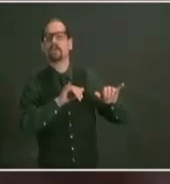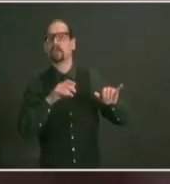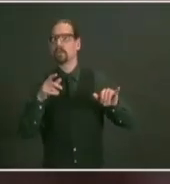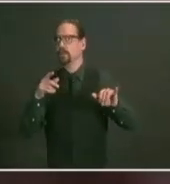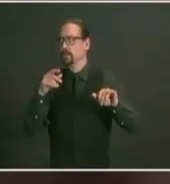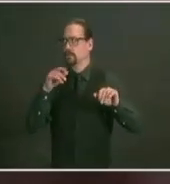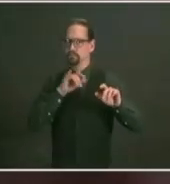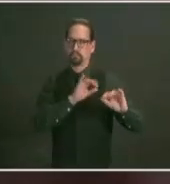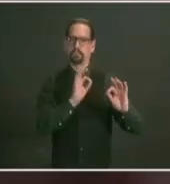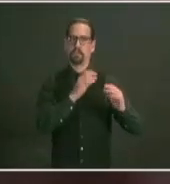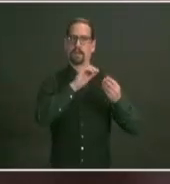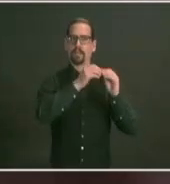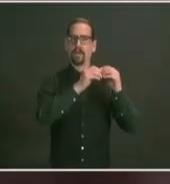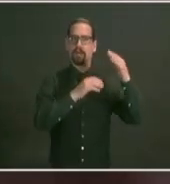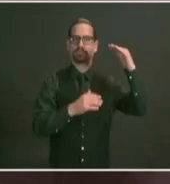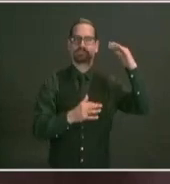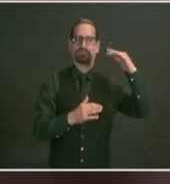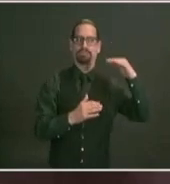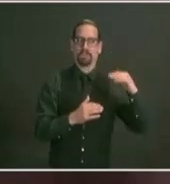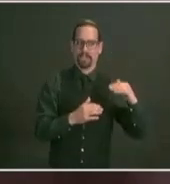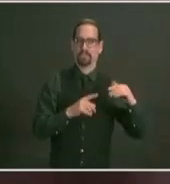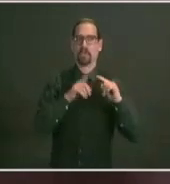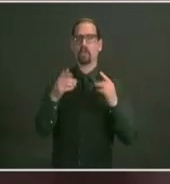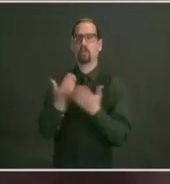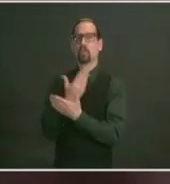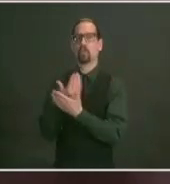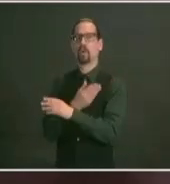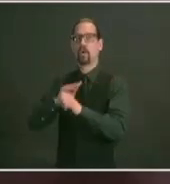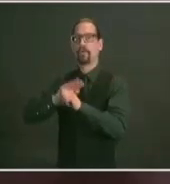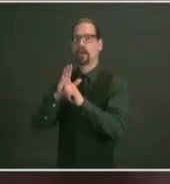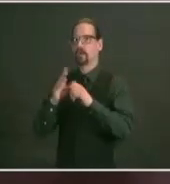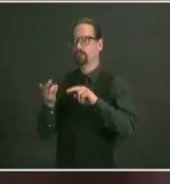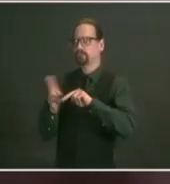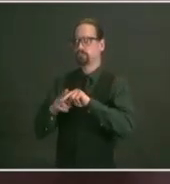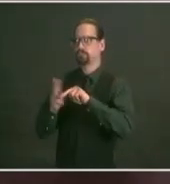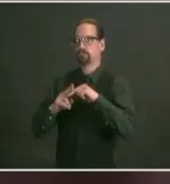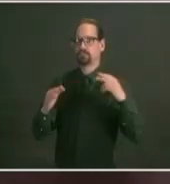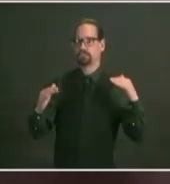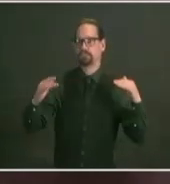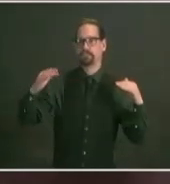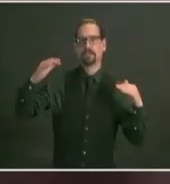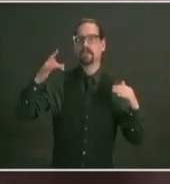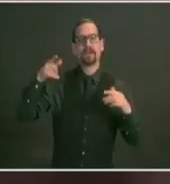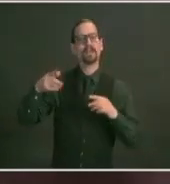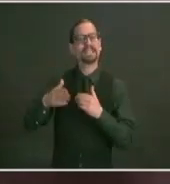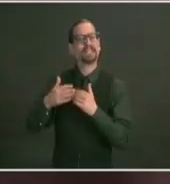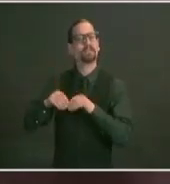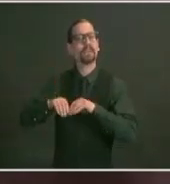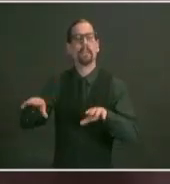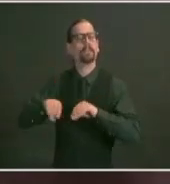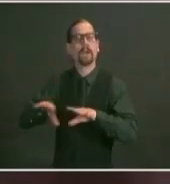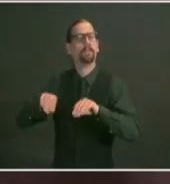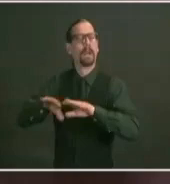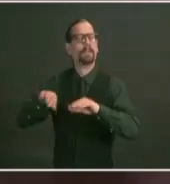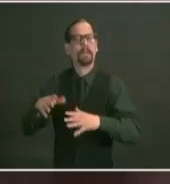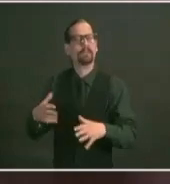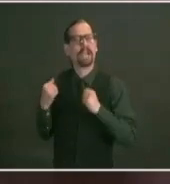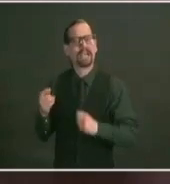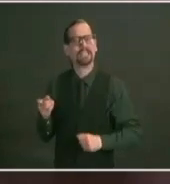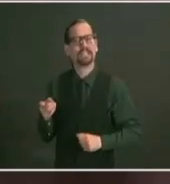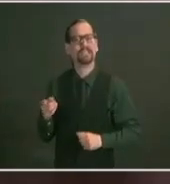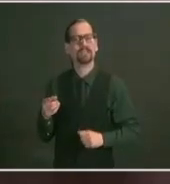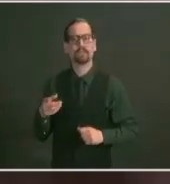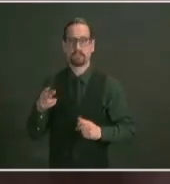more contagious than the other version so we know it's going to spread more easily and continue to become more predominant